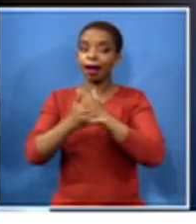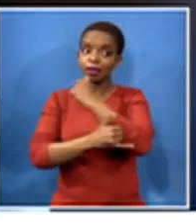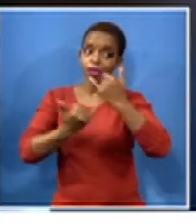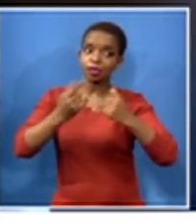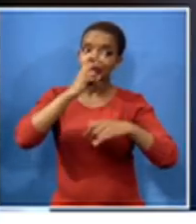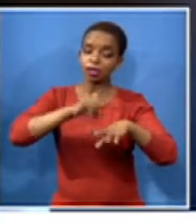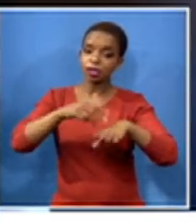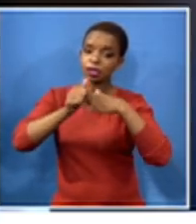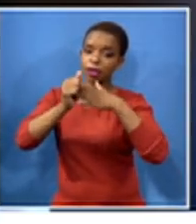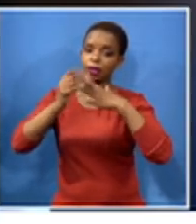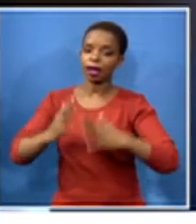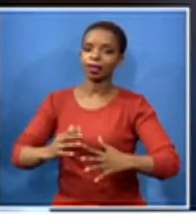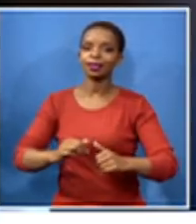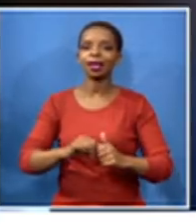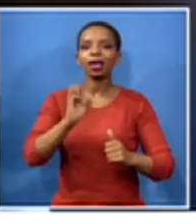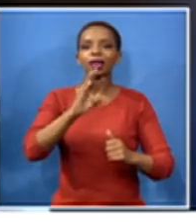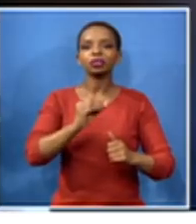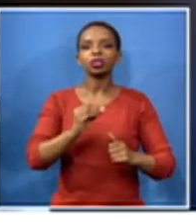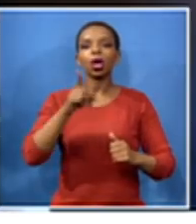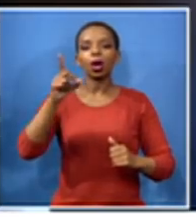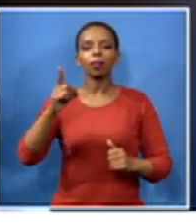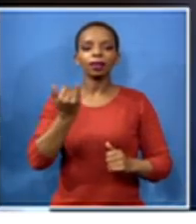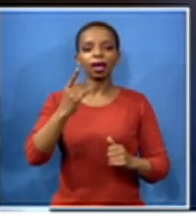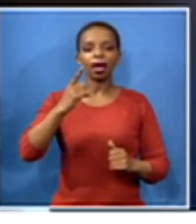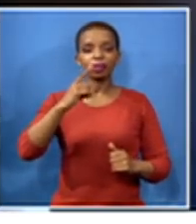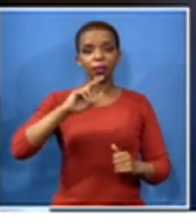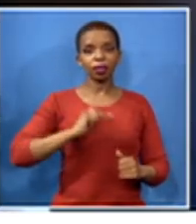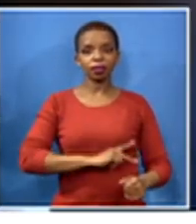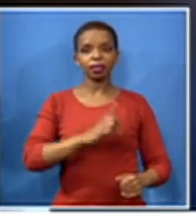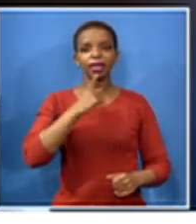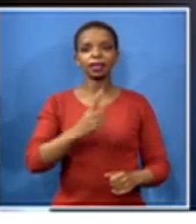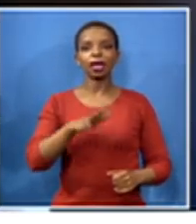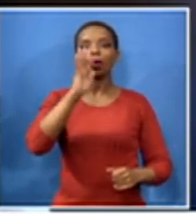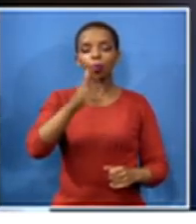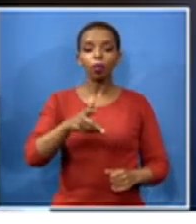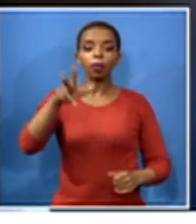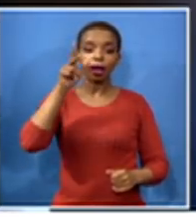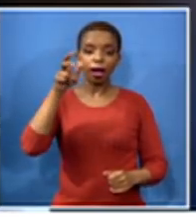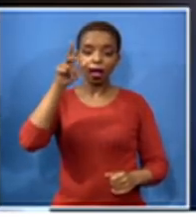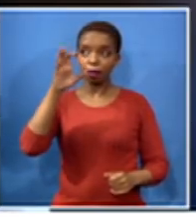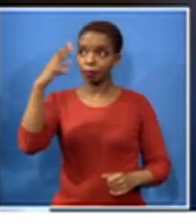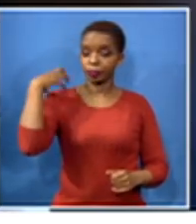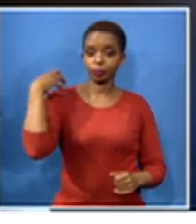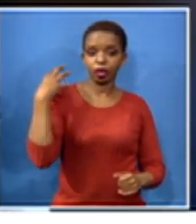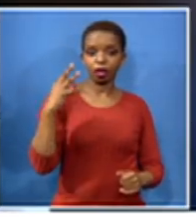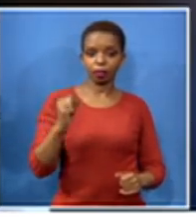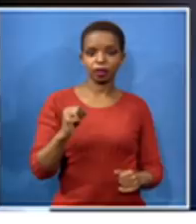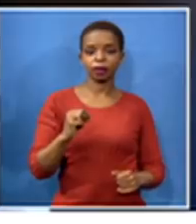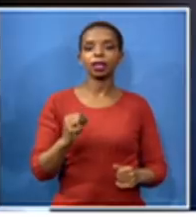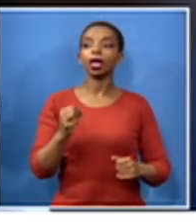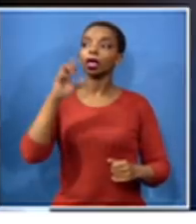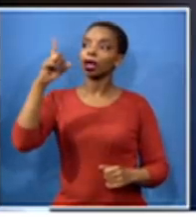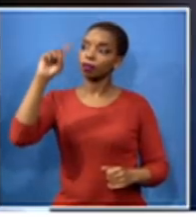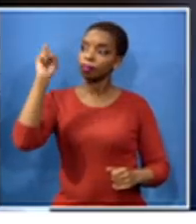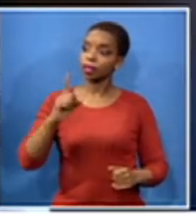1980s that is led by president tomukwina are going to engage with the minister feeling for the minister to meet our demand